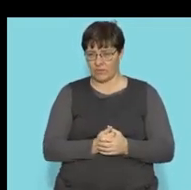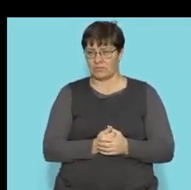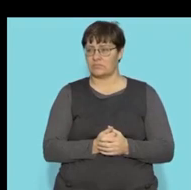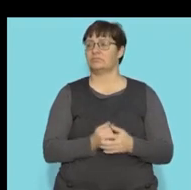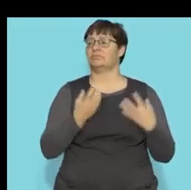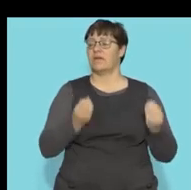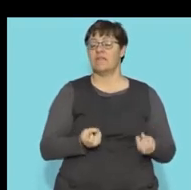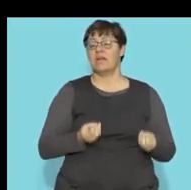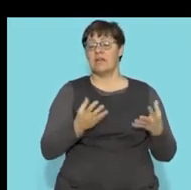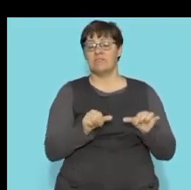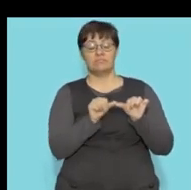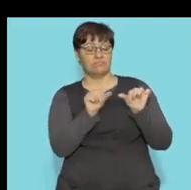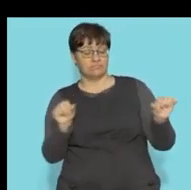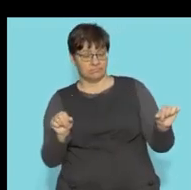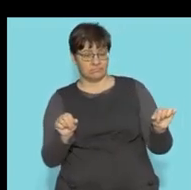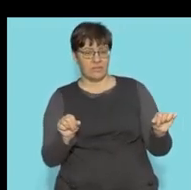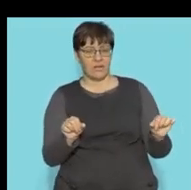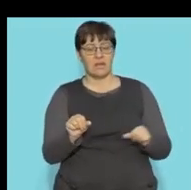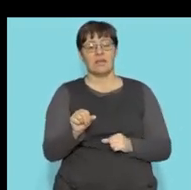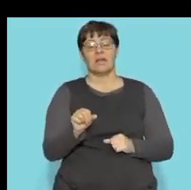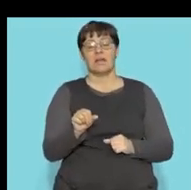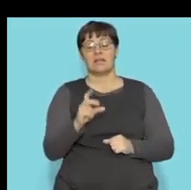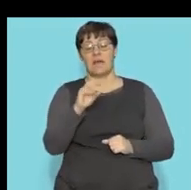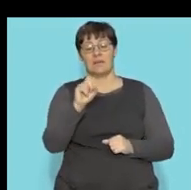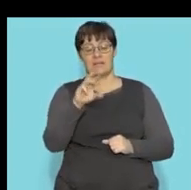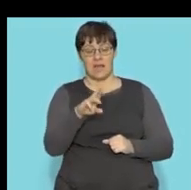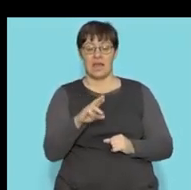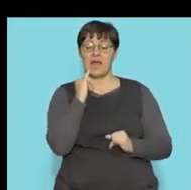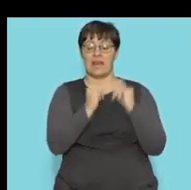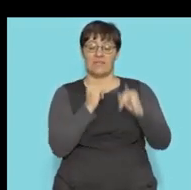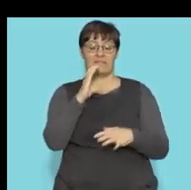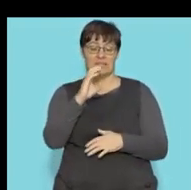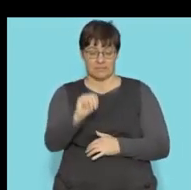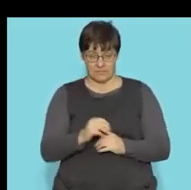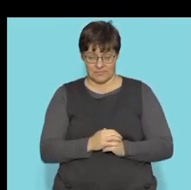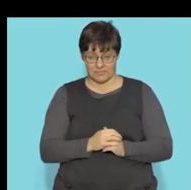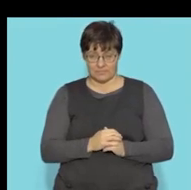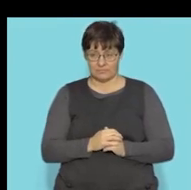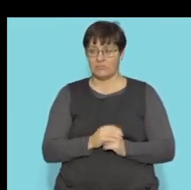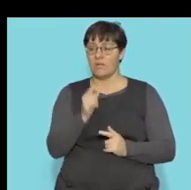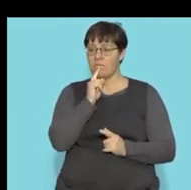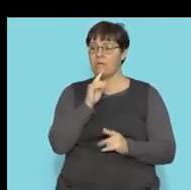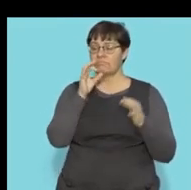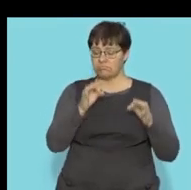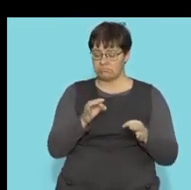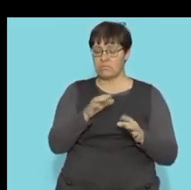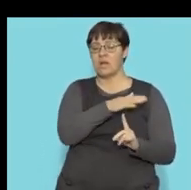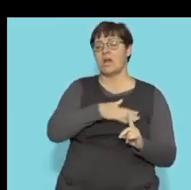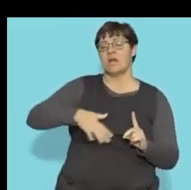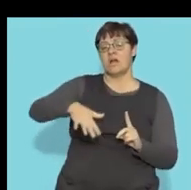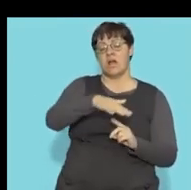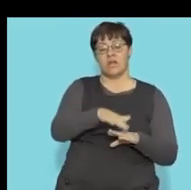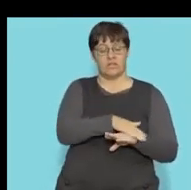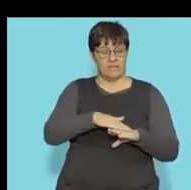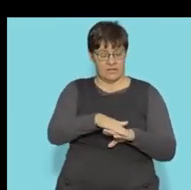So if we are given the following hemisphere with a diameter of 11 centimeters, we can determine the surface